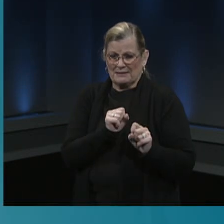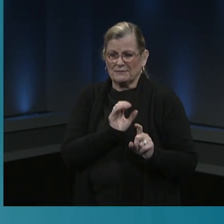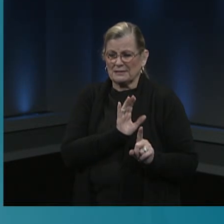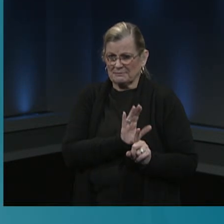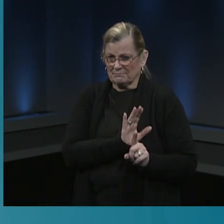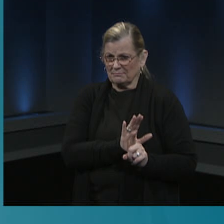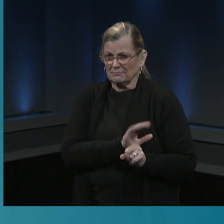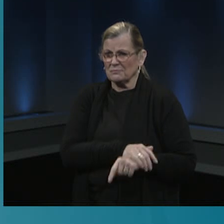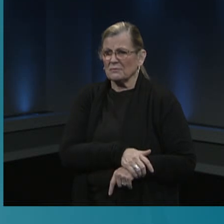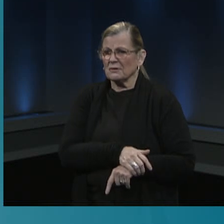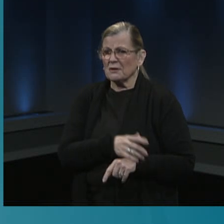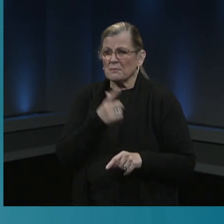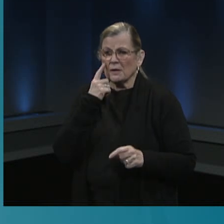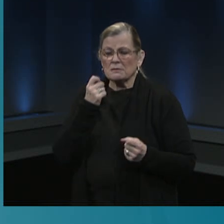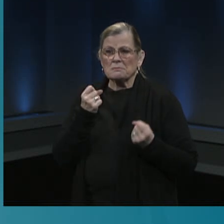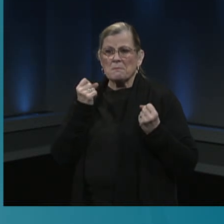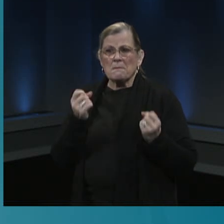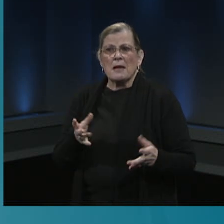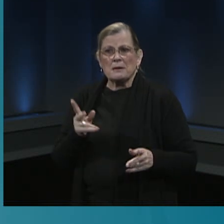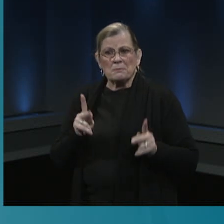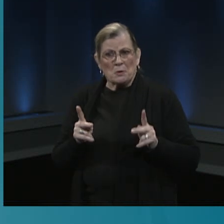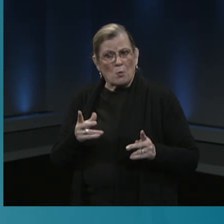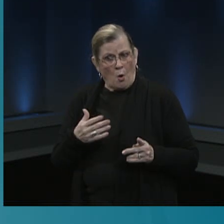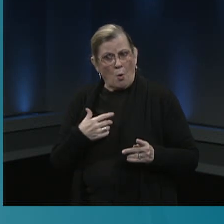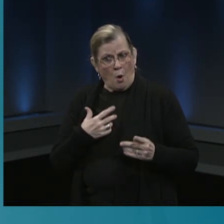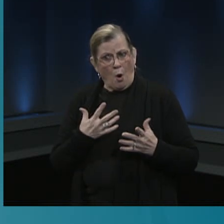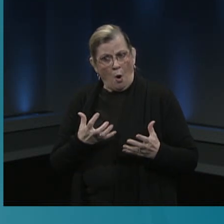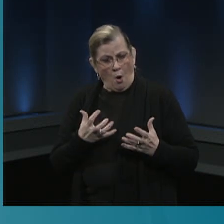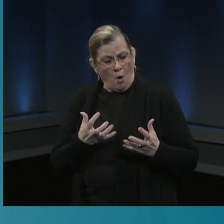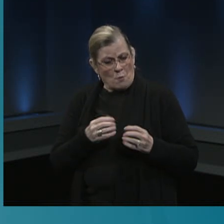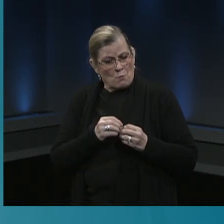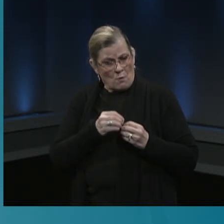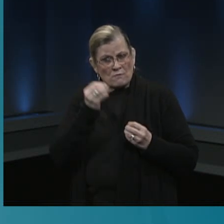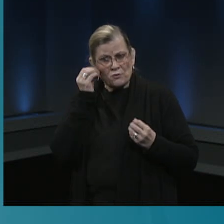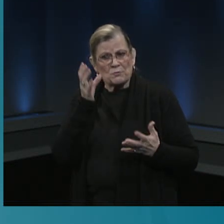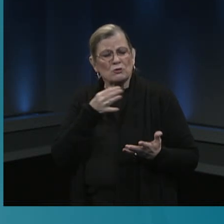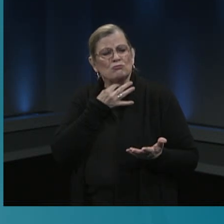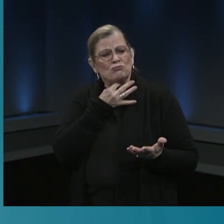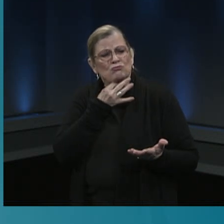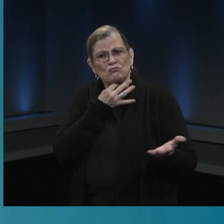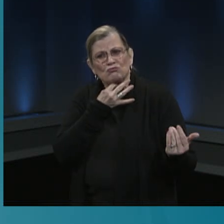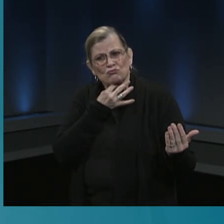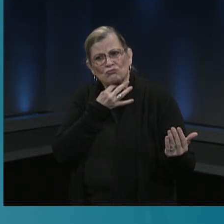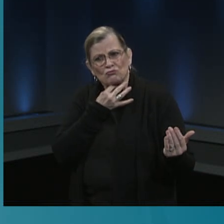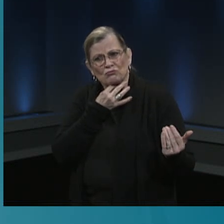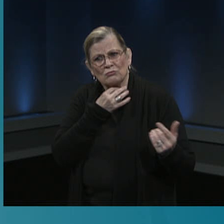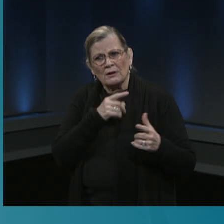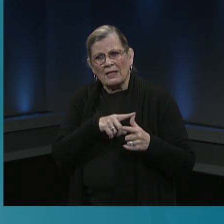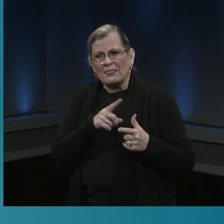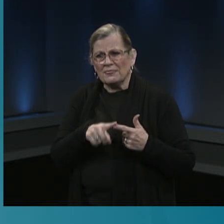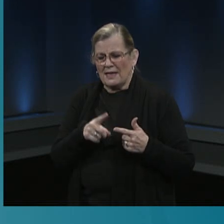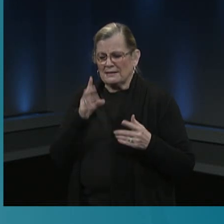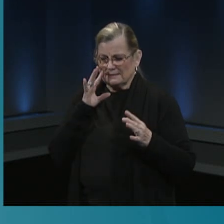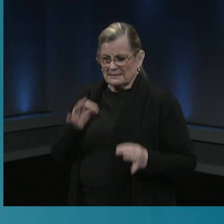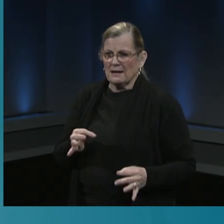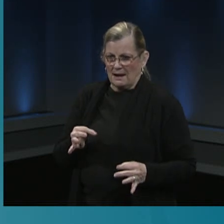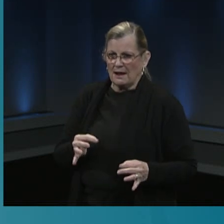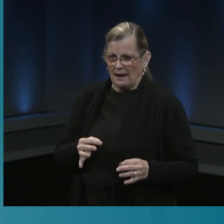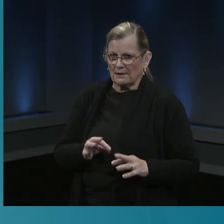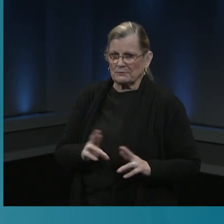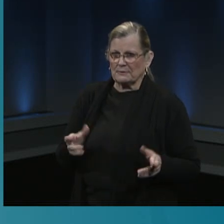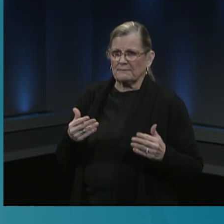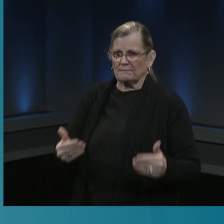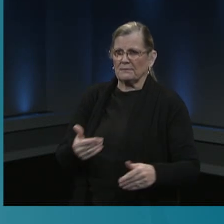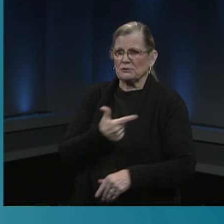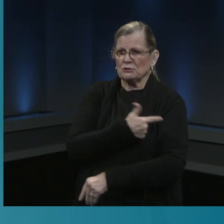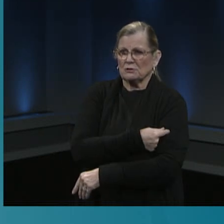interested in more information about vaccine before making a decision to get vaccinated, usually safety is